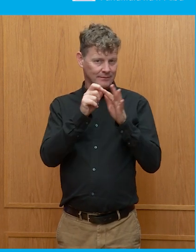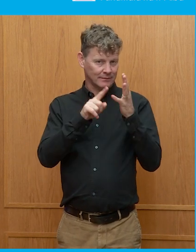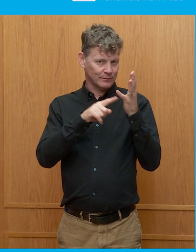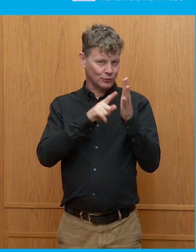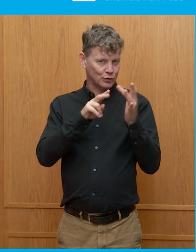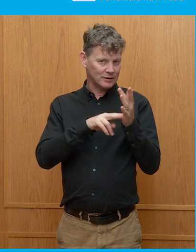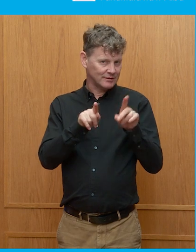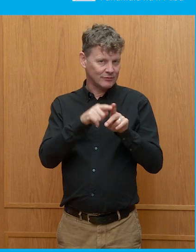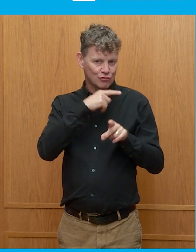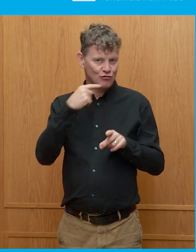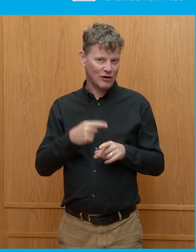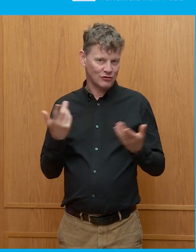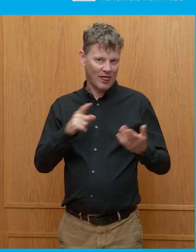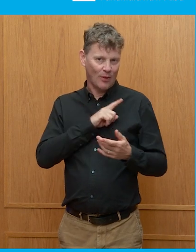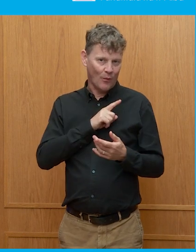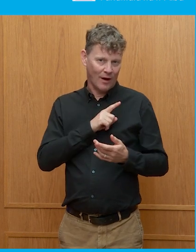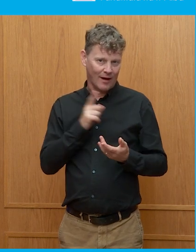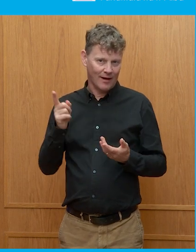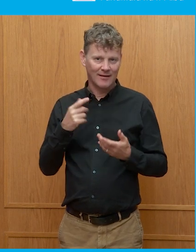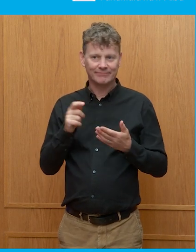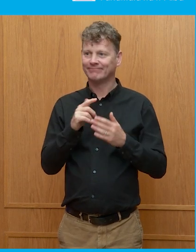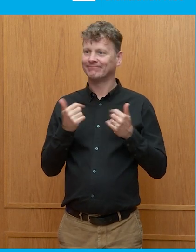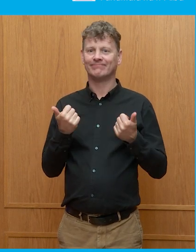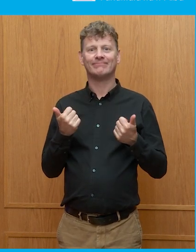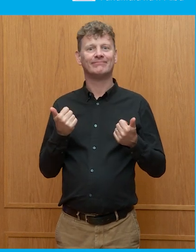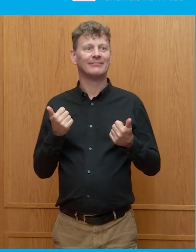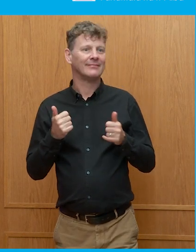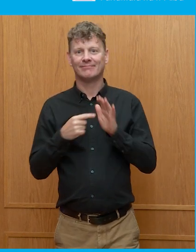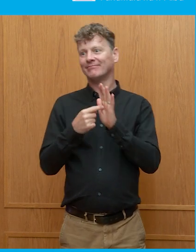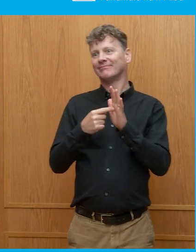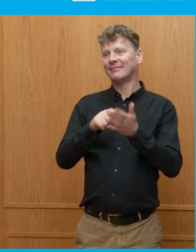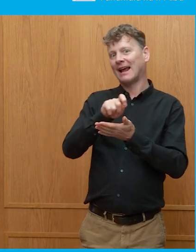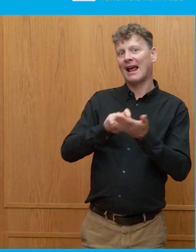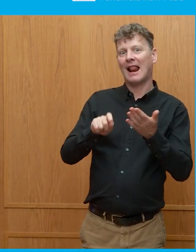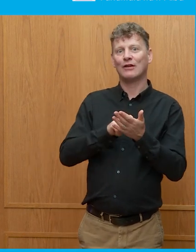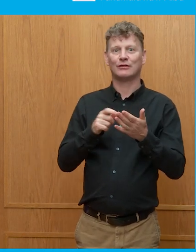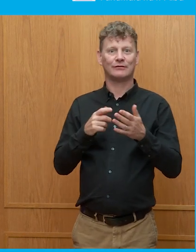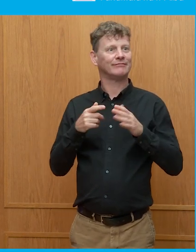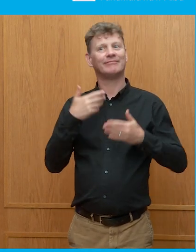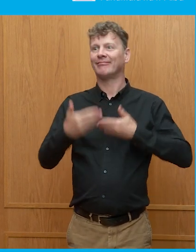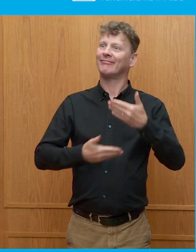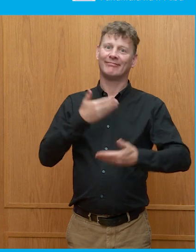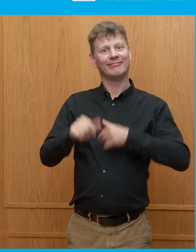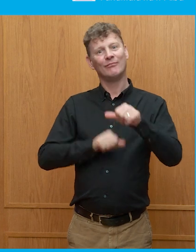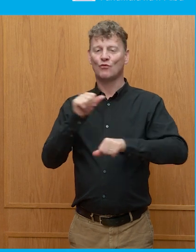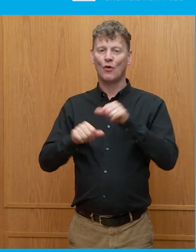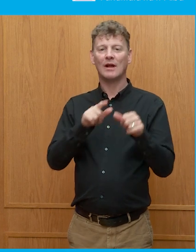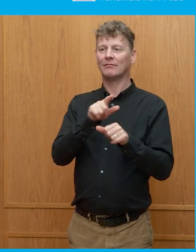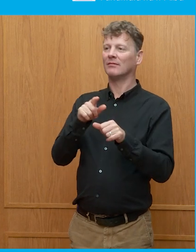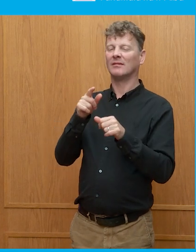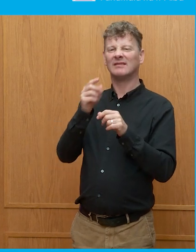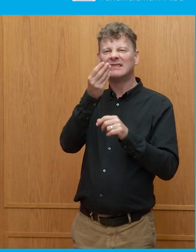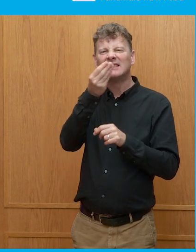election in the first place, right? I think there's a certain acceptability that comes with going through the measures. Where I get worried